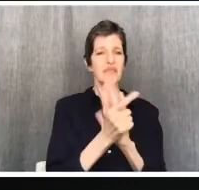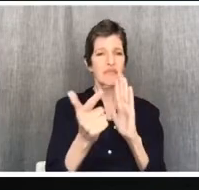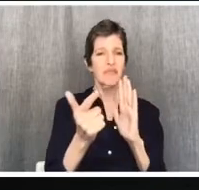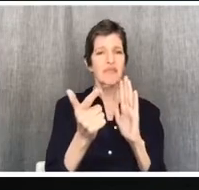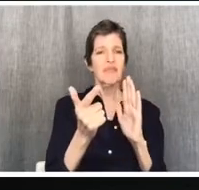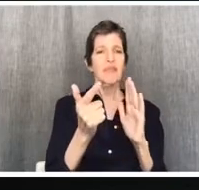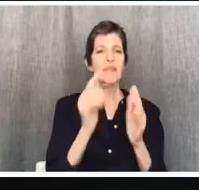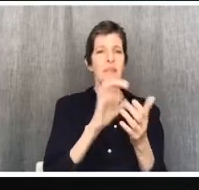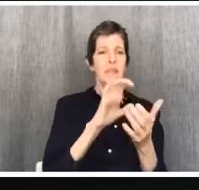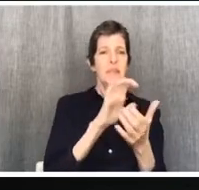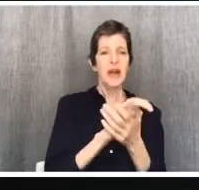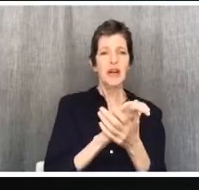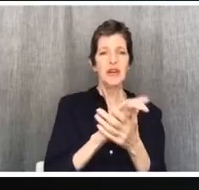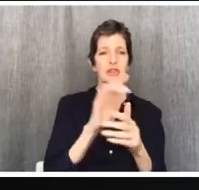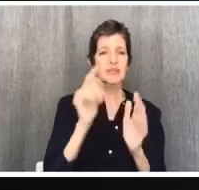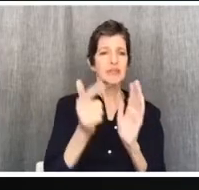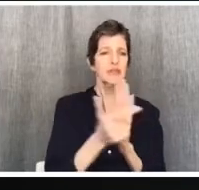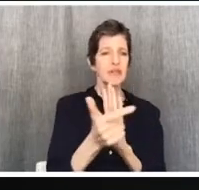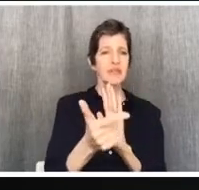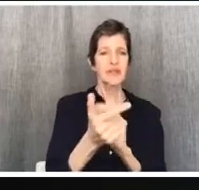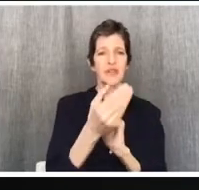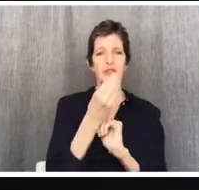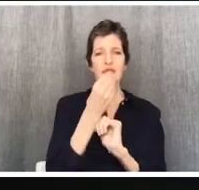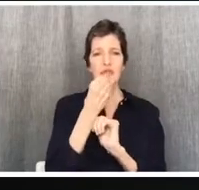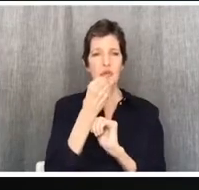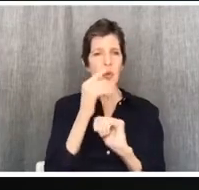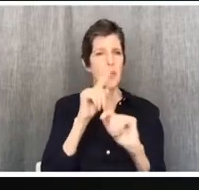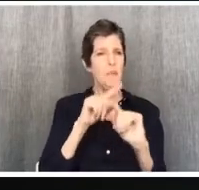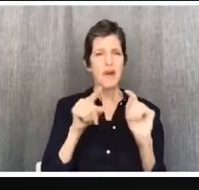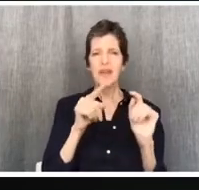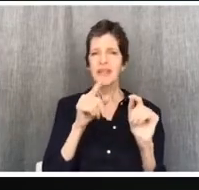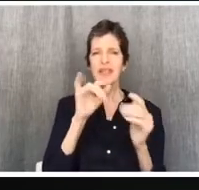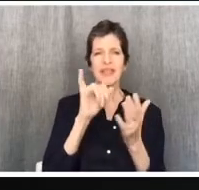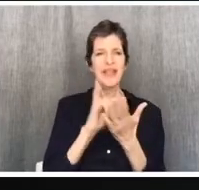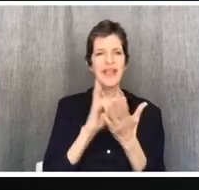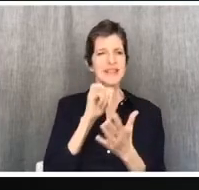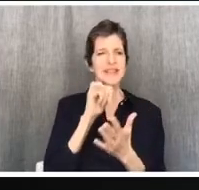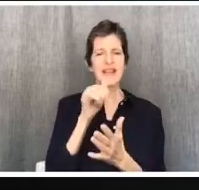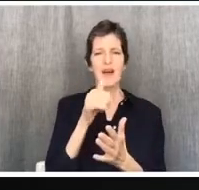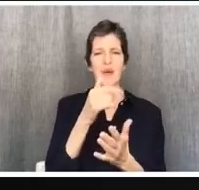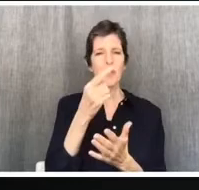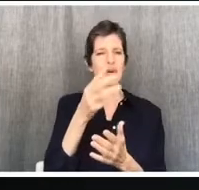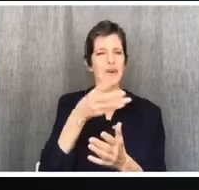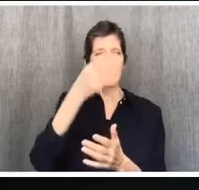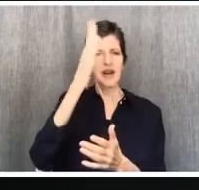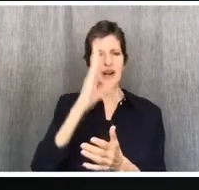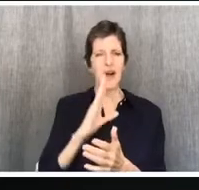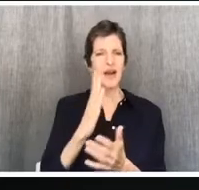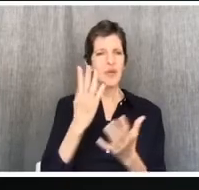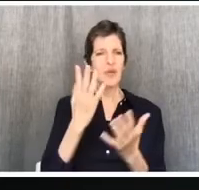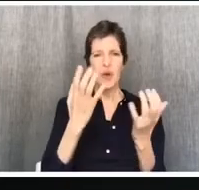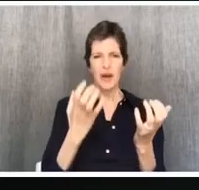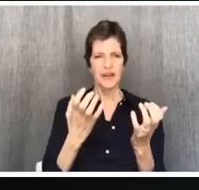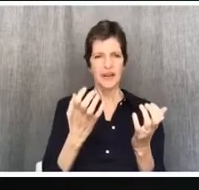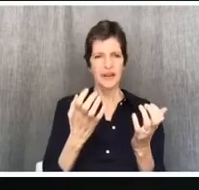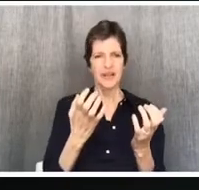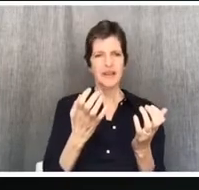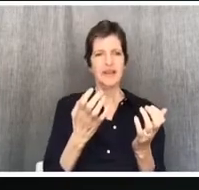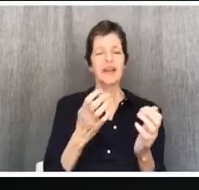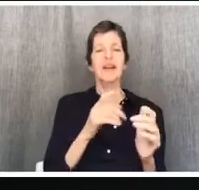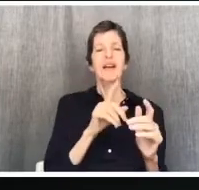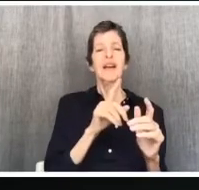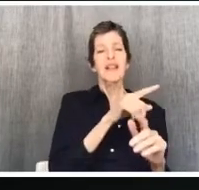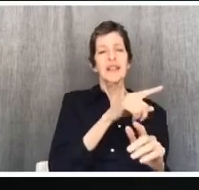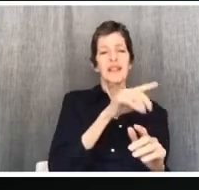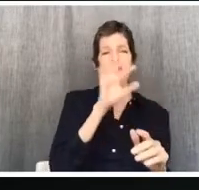from foods that God created to be received with thanksgiving by those who believe and know the truth. For